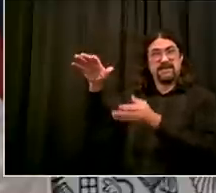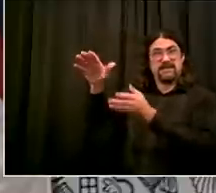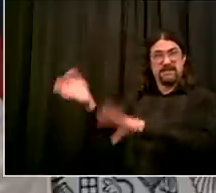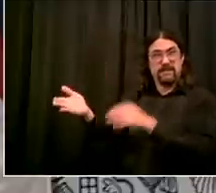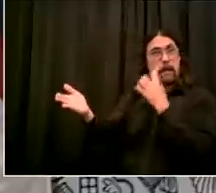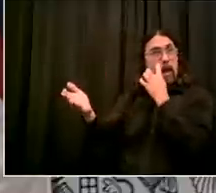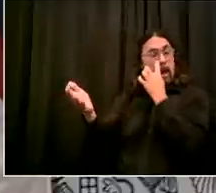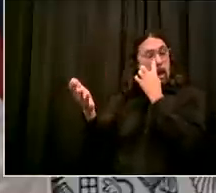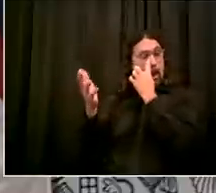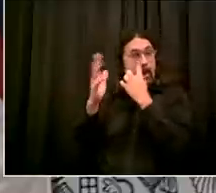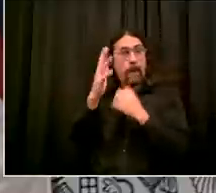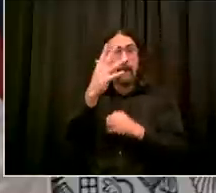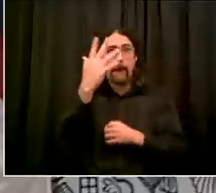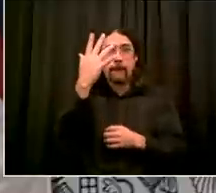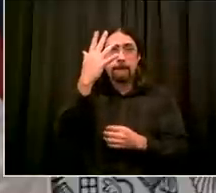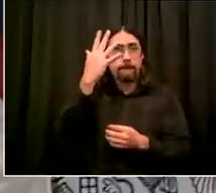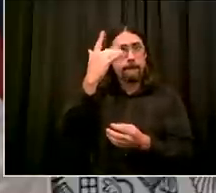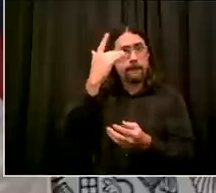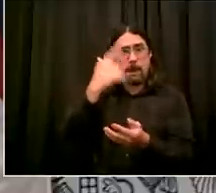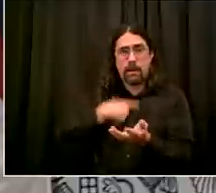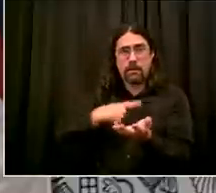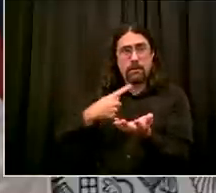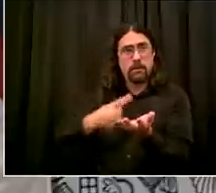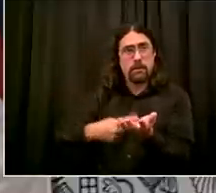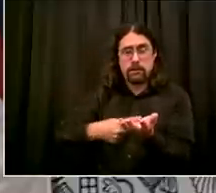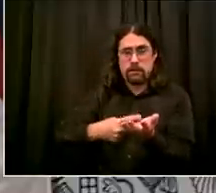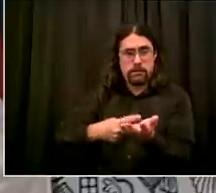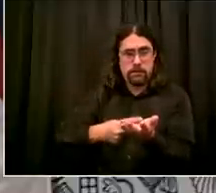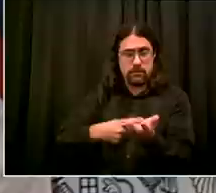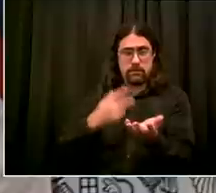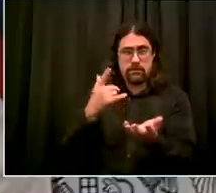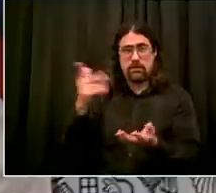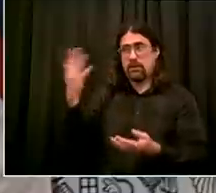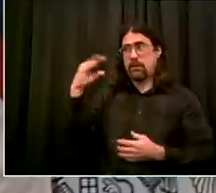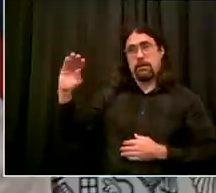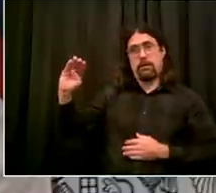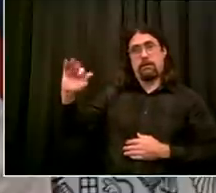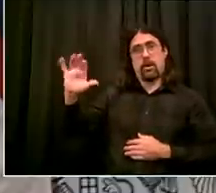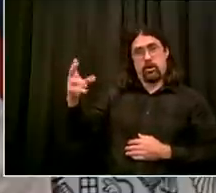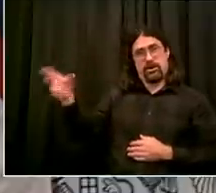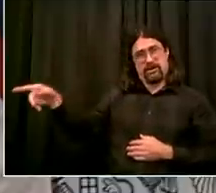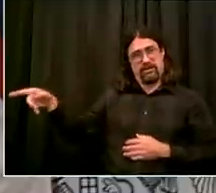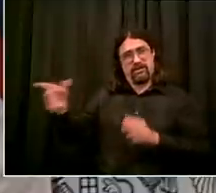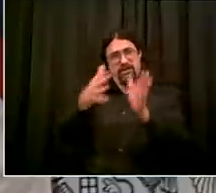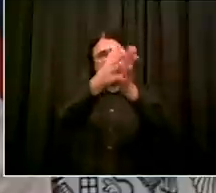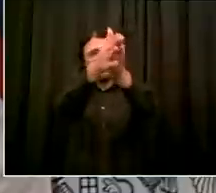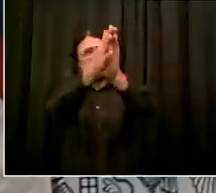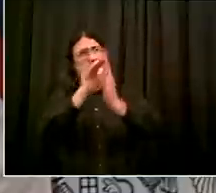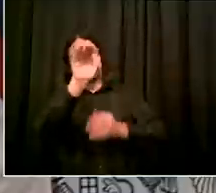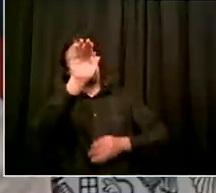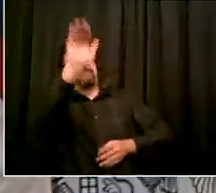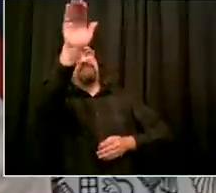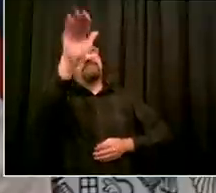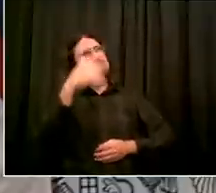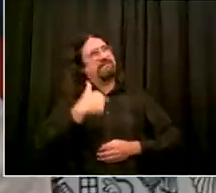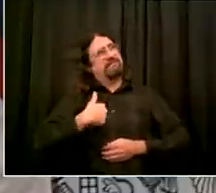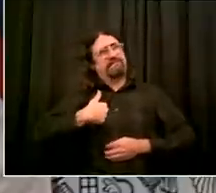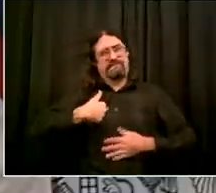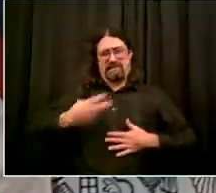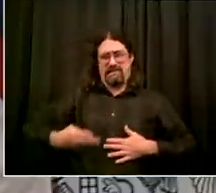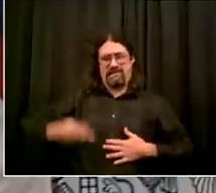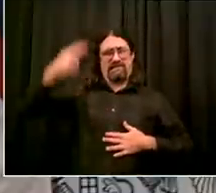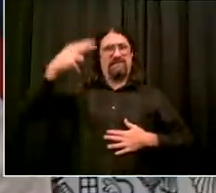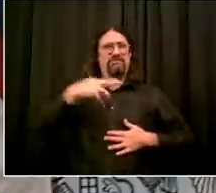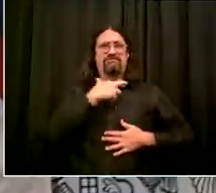put off and eventually granted the work from home and three days after being granted it got